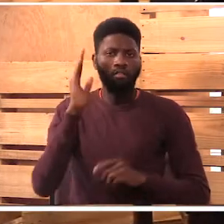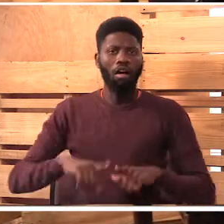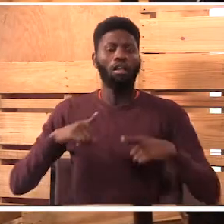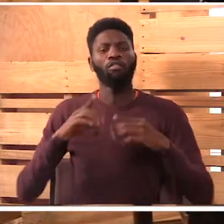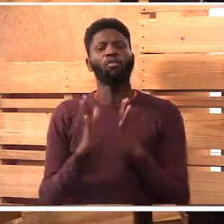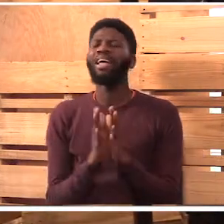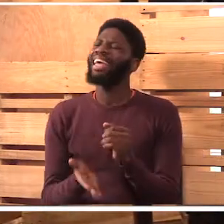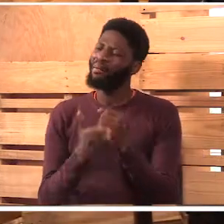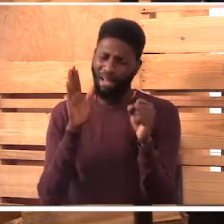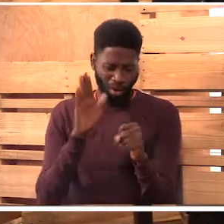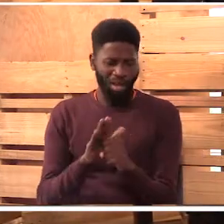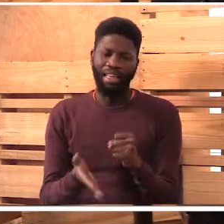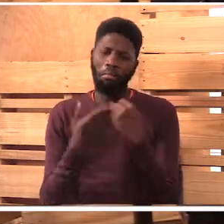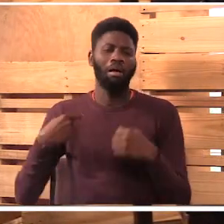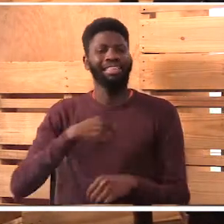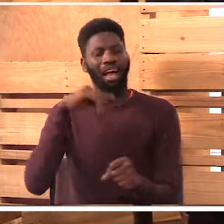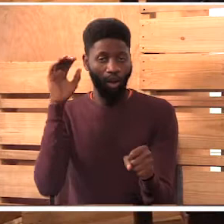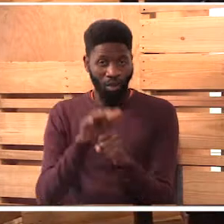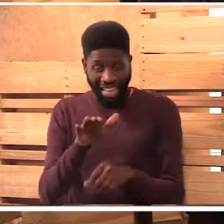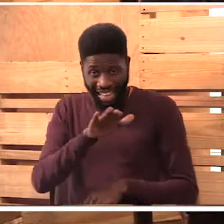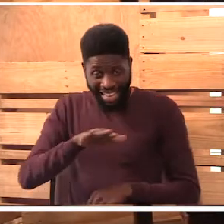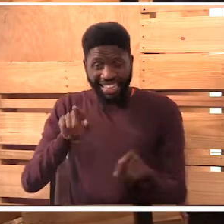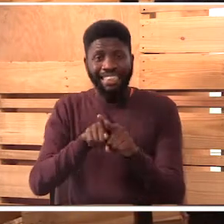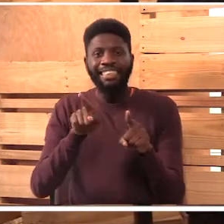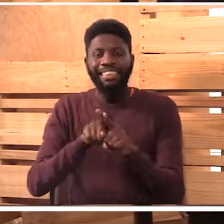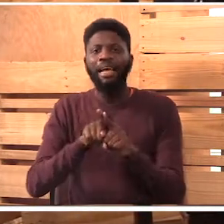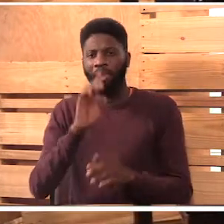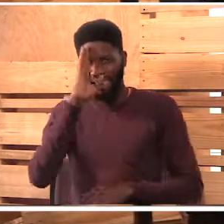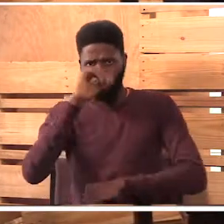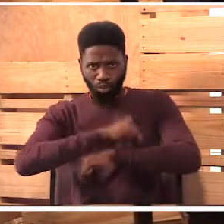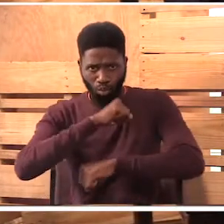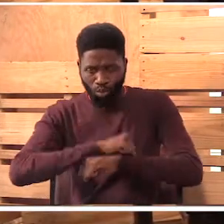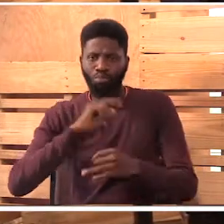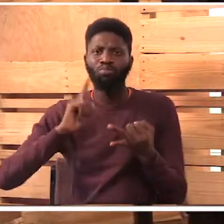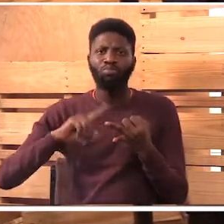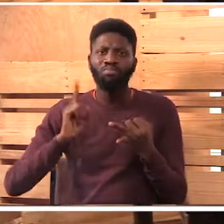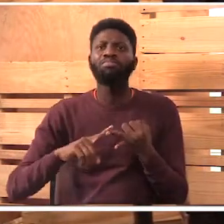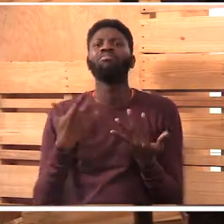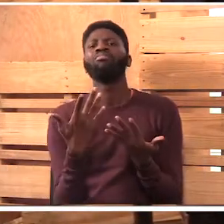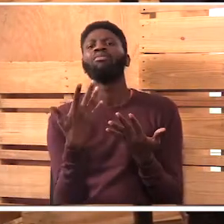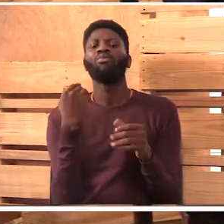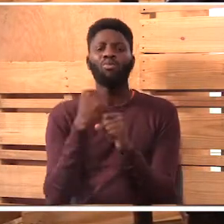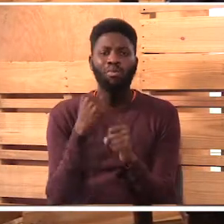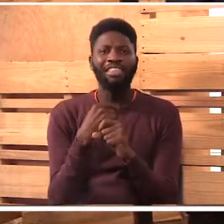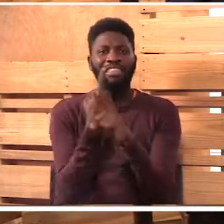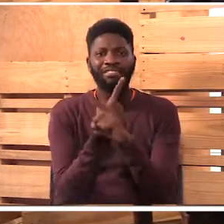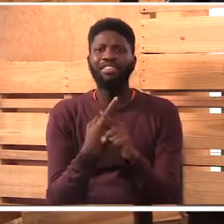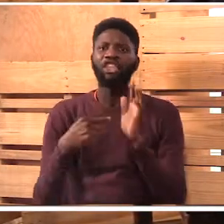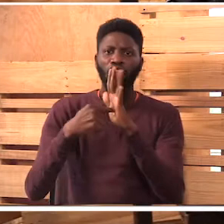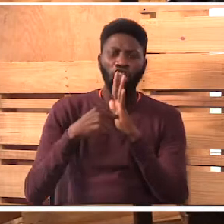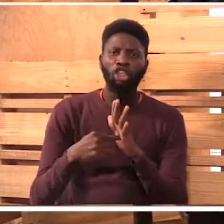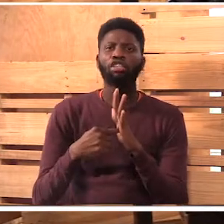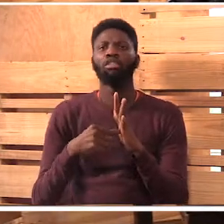sana pako, ina imekua msaada sana pako. Bukwanza, in terms of kuenda Sunday school, kuperform, you just go there, you are taught how to perform